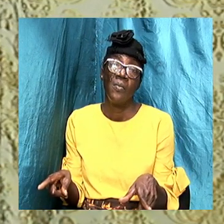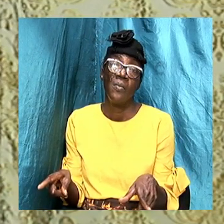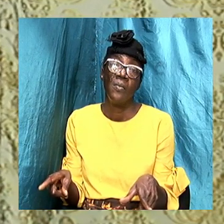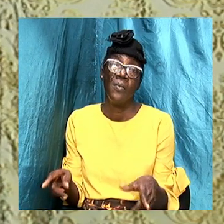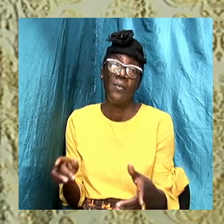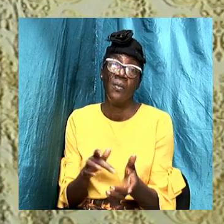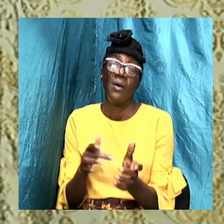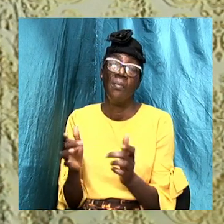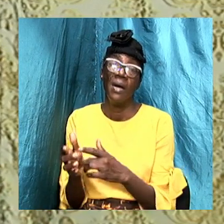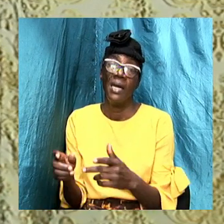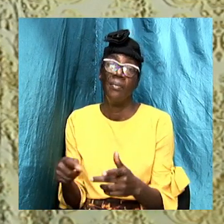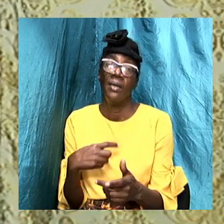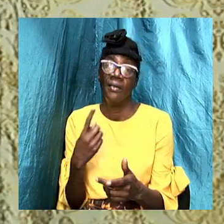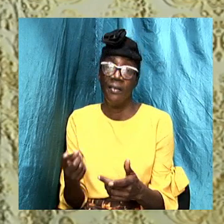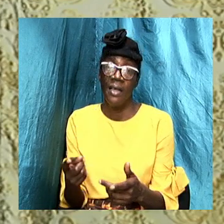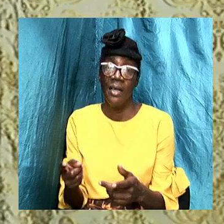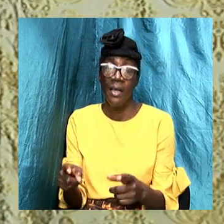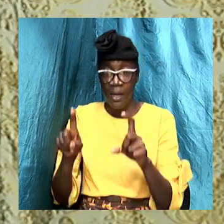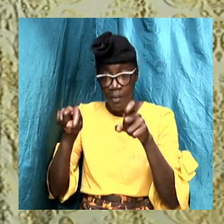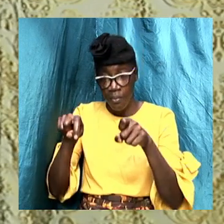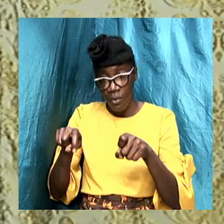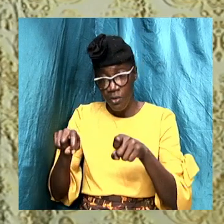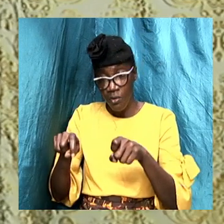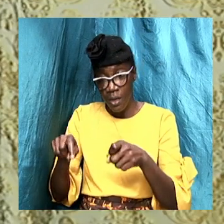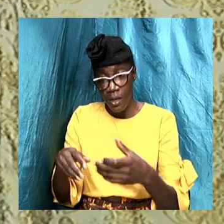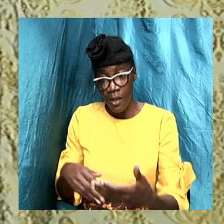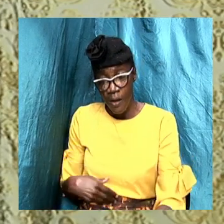the Bible says that you must be born again